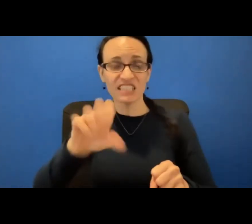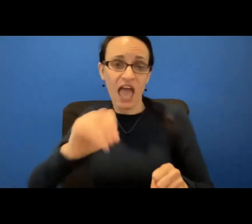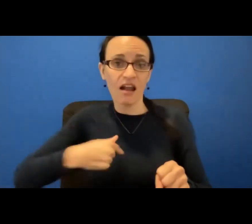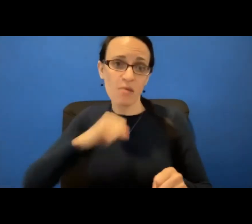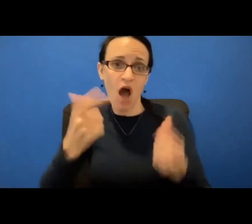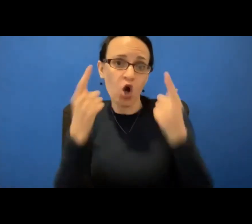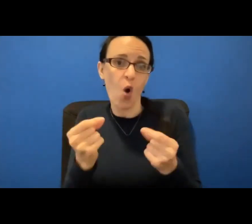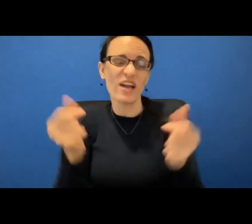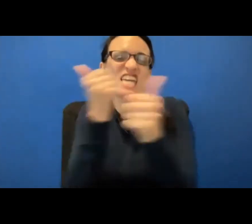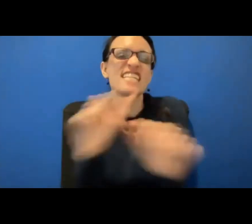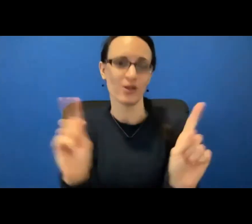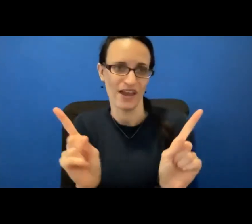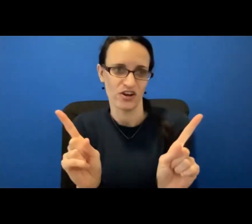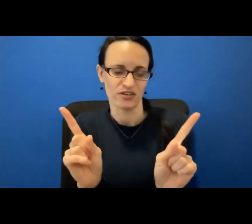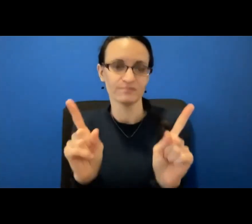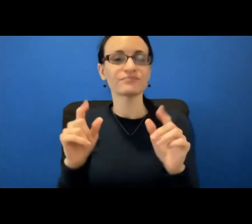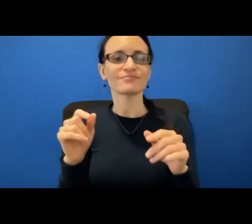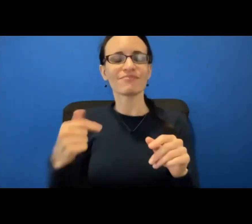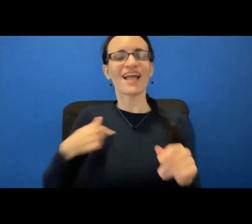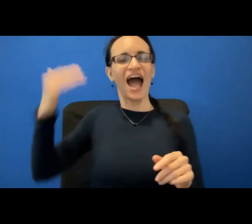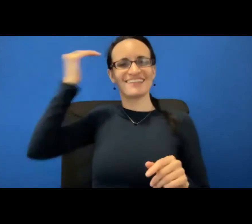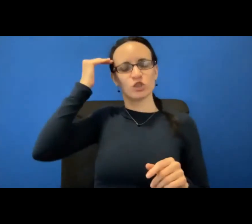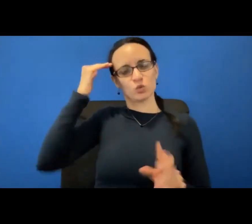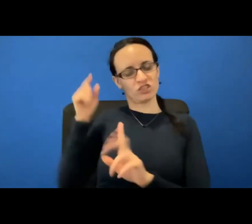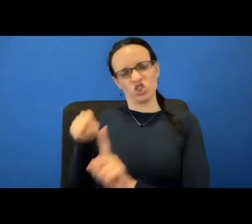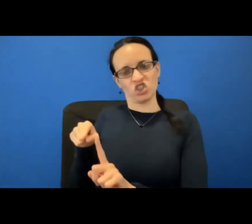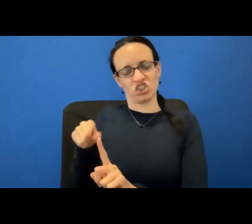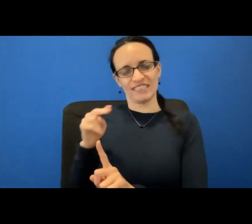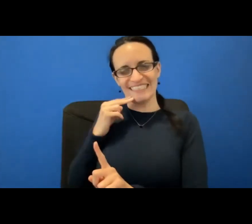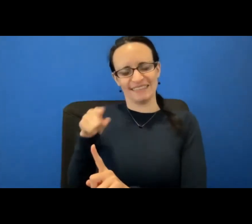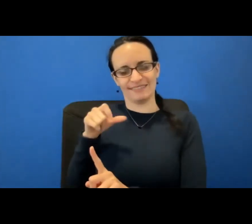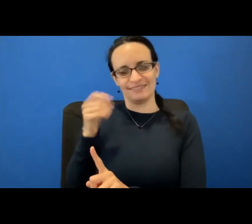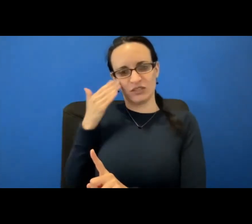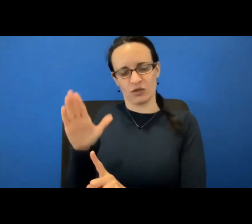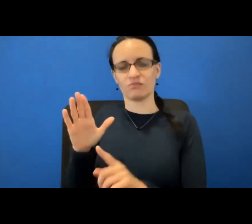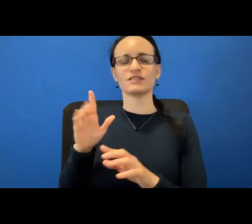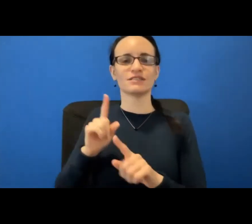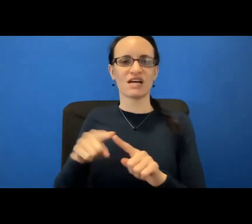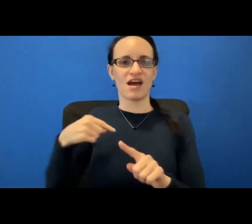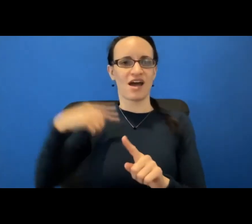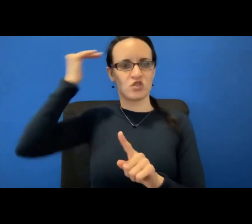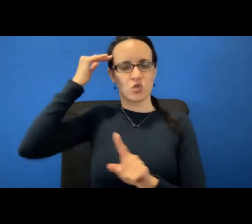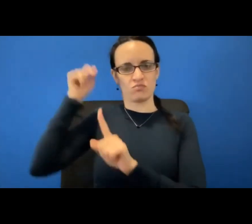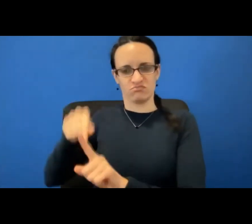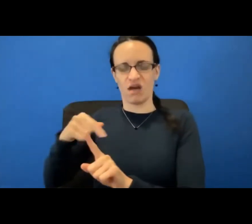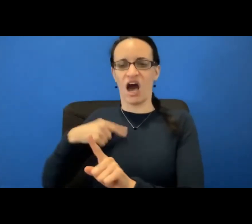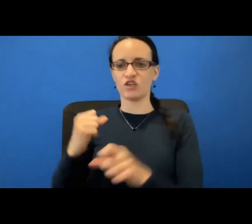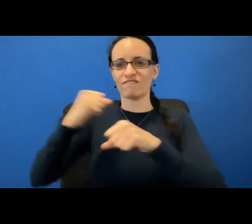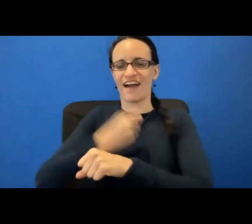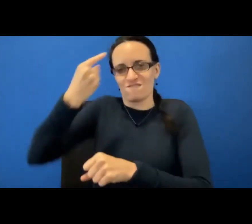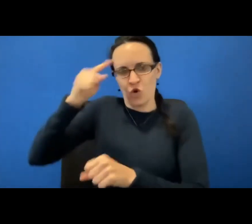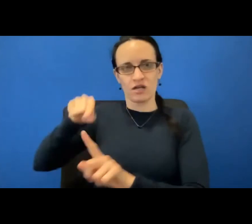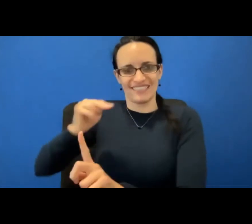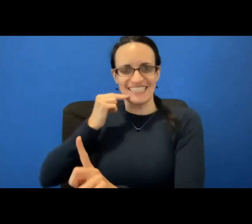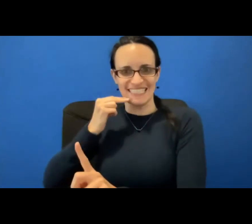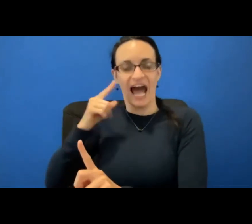And I knew them and she didn't know, but she would be the main reason I needed to fight because I had to give her